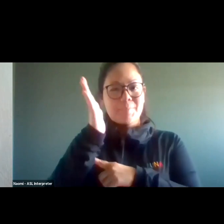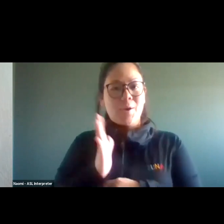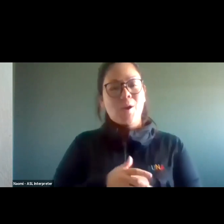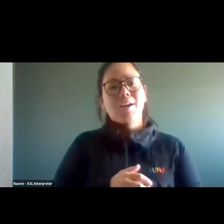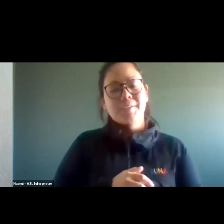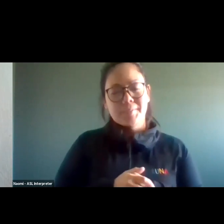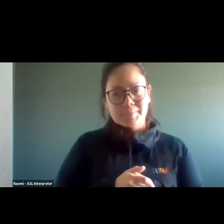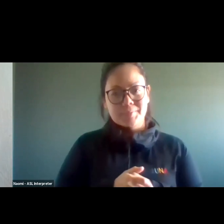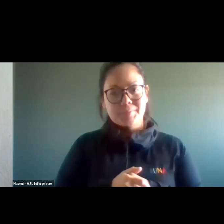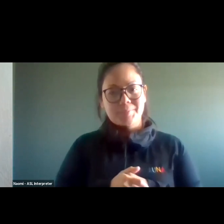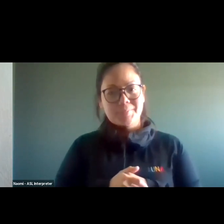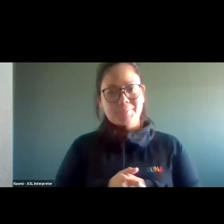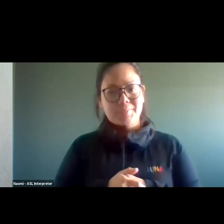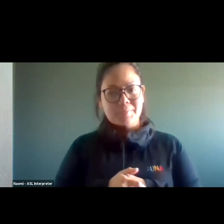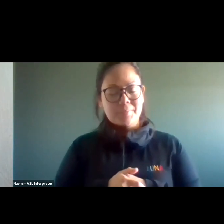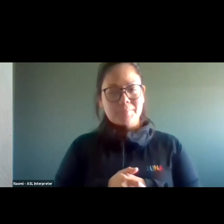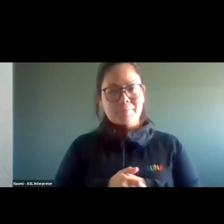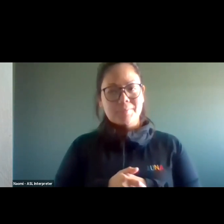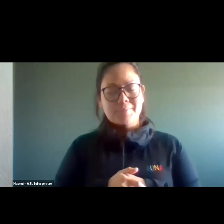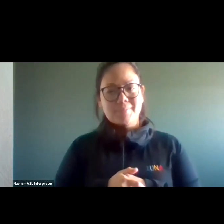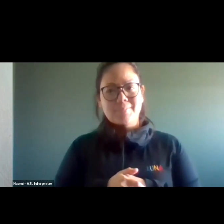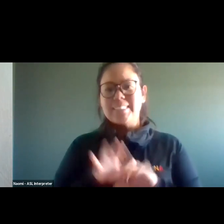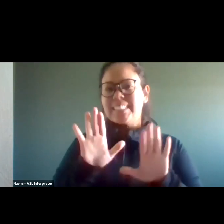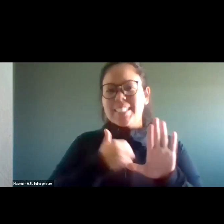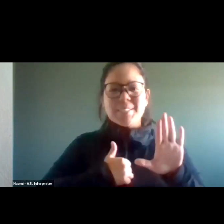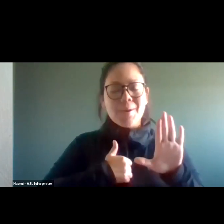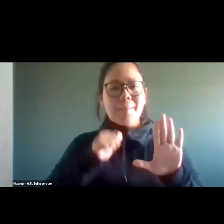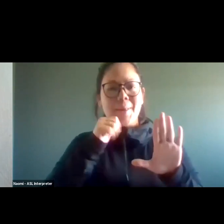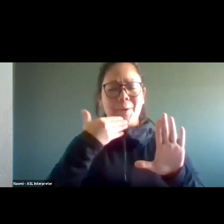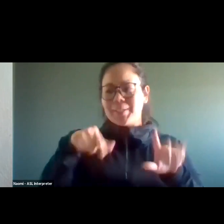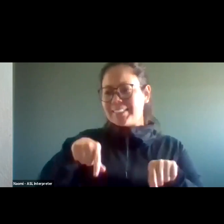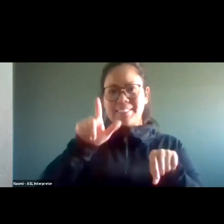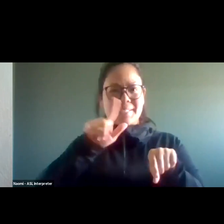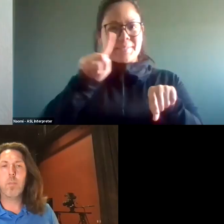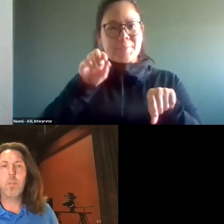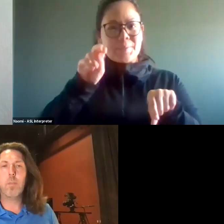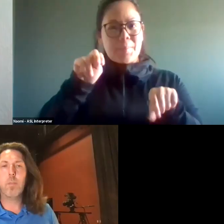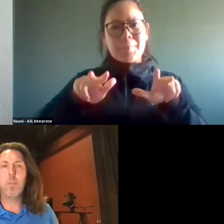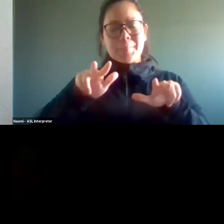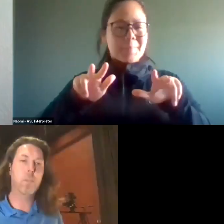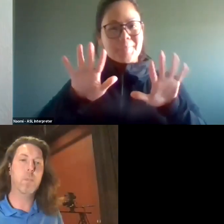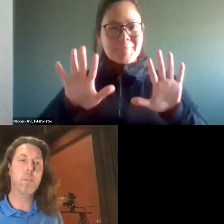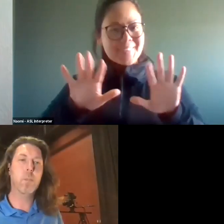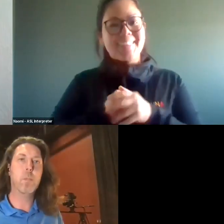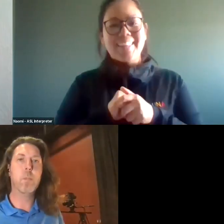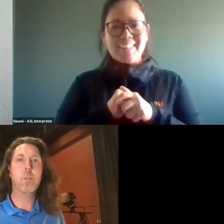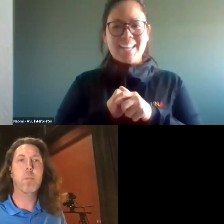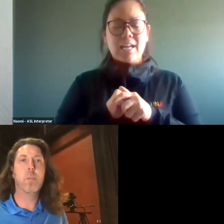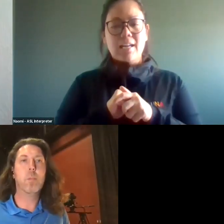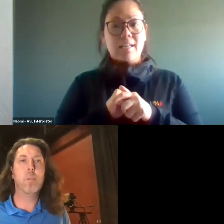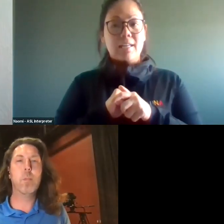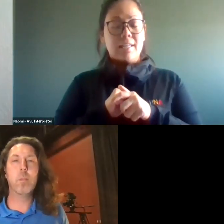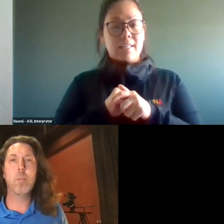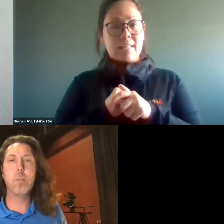Okay. Let me, sorry. I'm, I'm not good at Zoom. have to screen a little bit. So, uh, is it